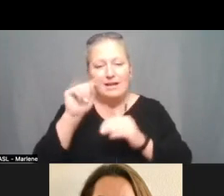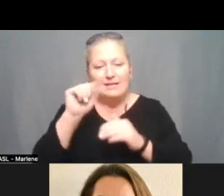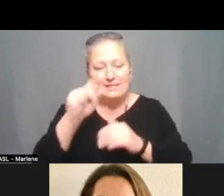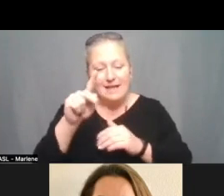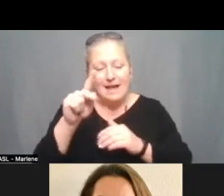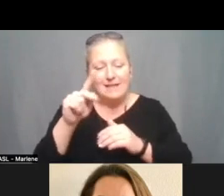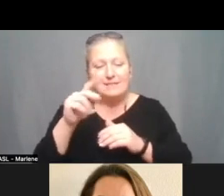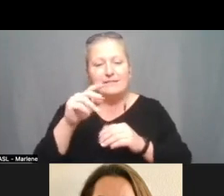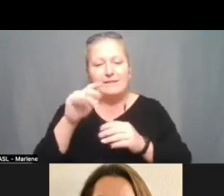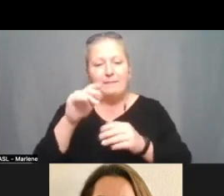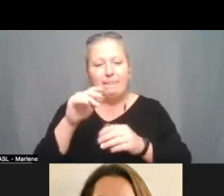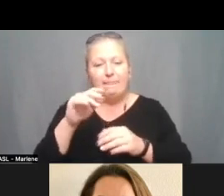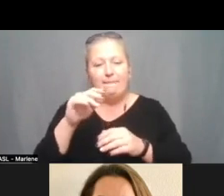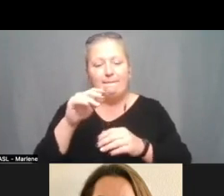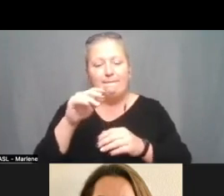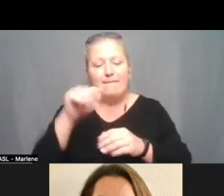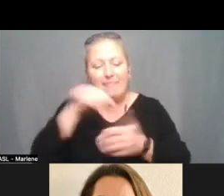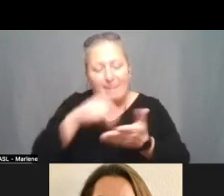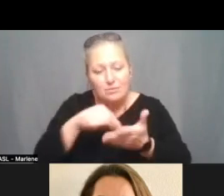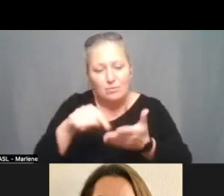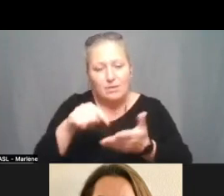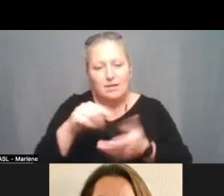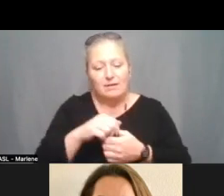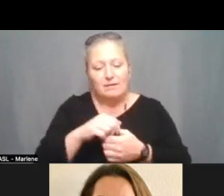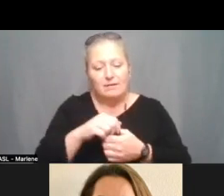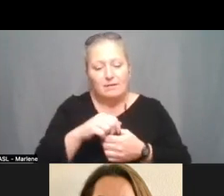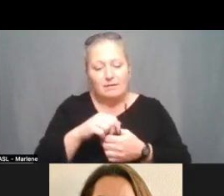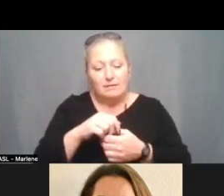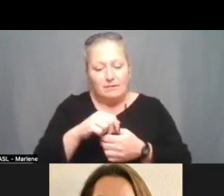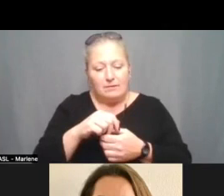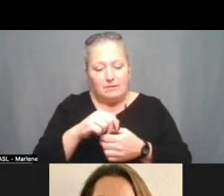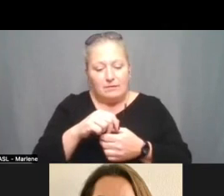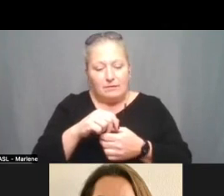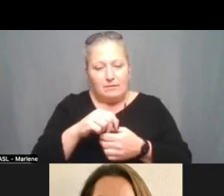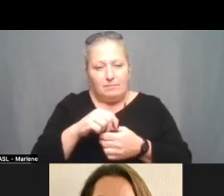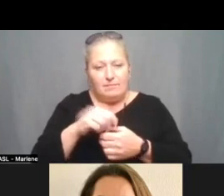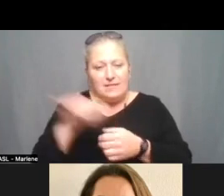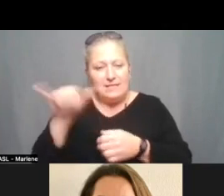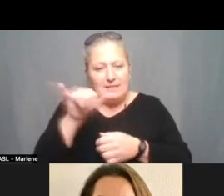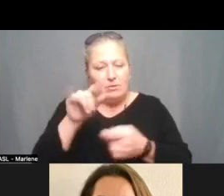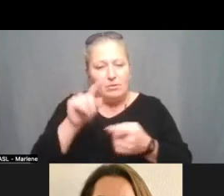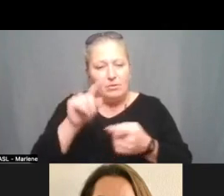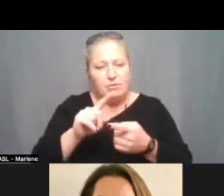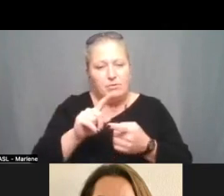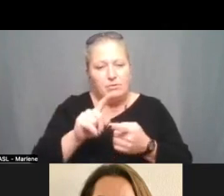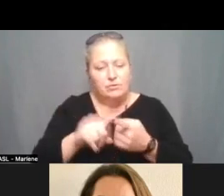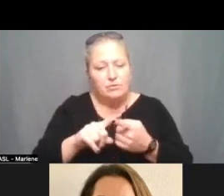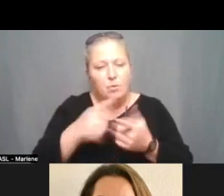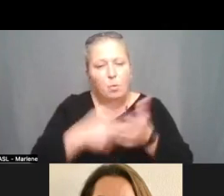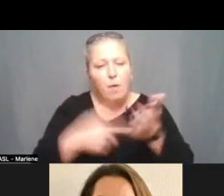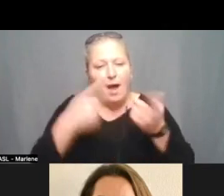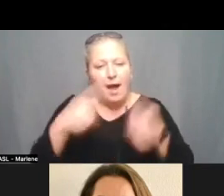Equity Task Force meeting was this week. Where the Equity Task Force, similar to what happened at